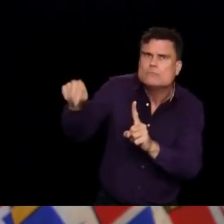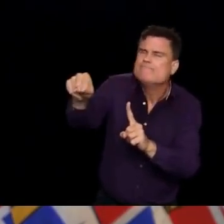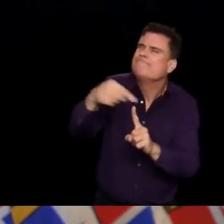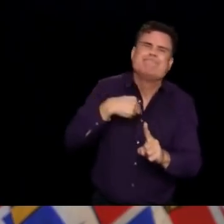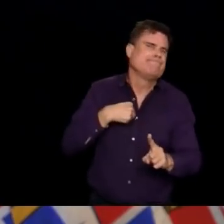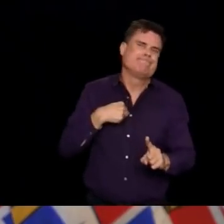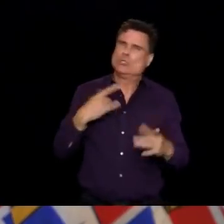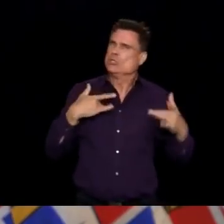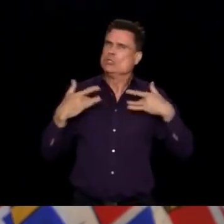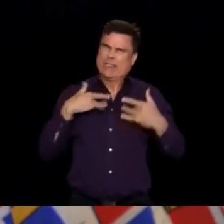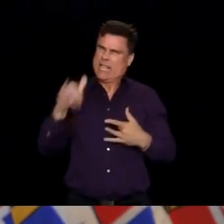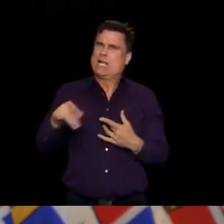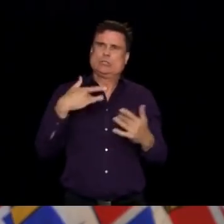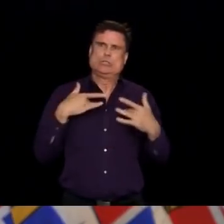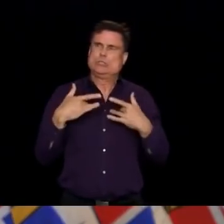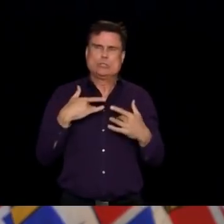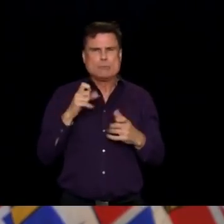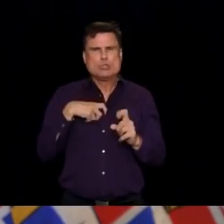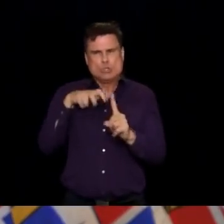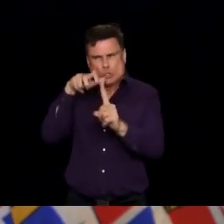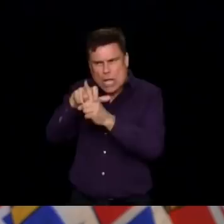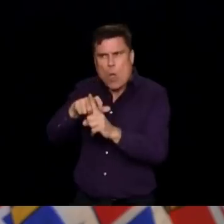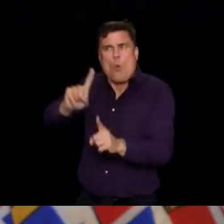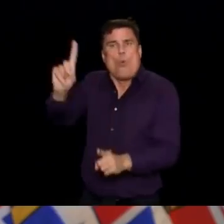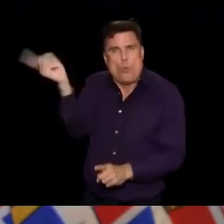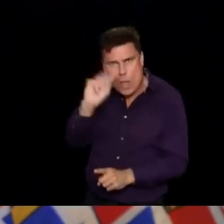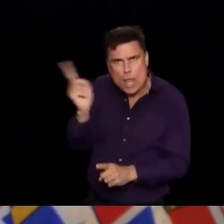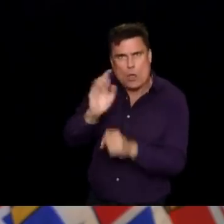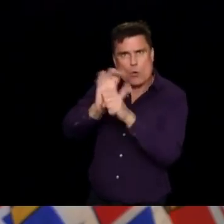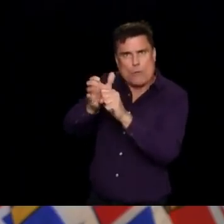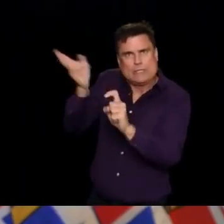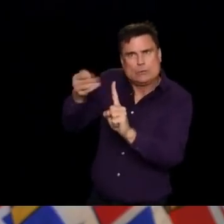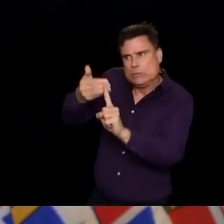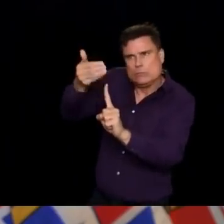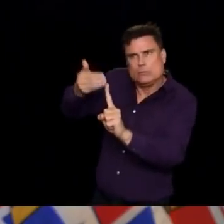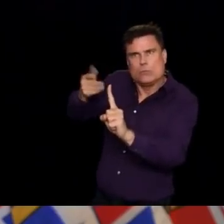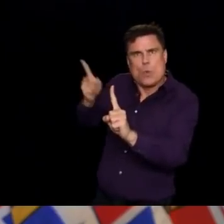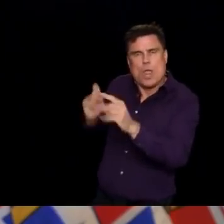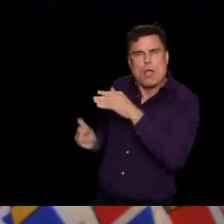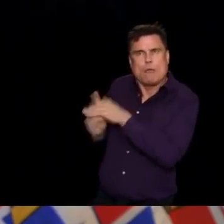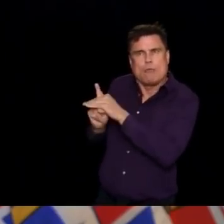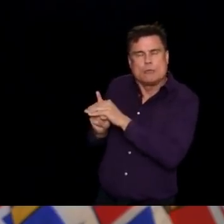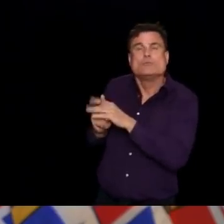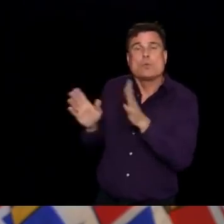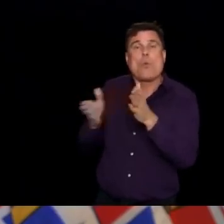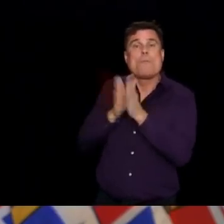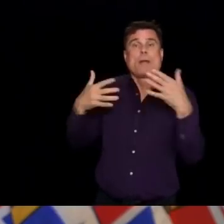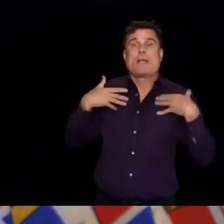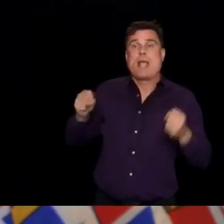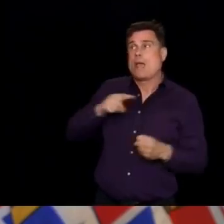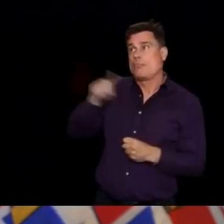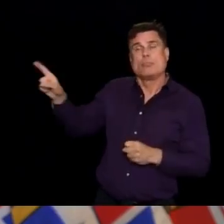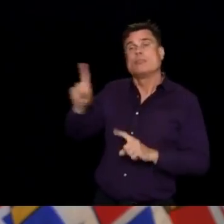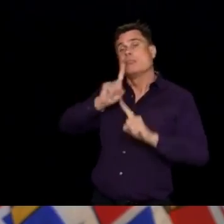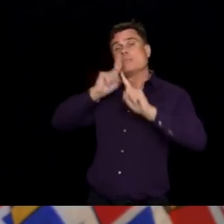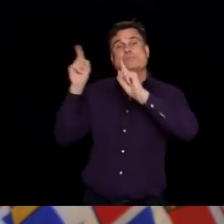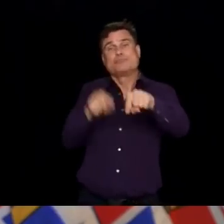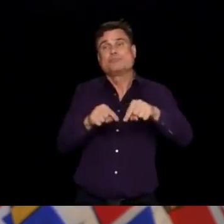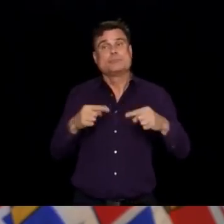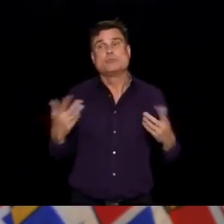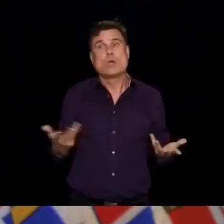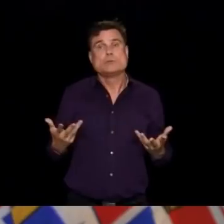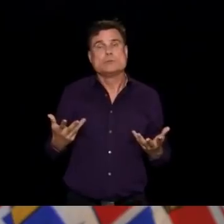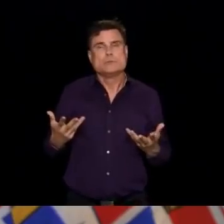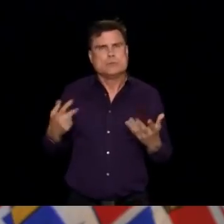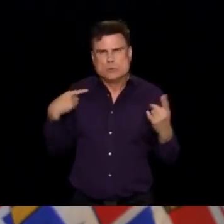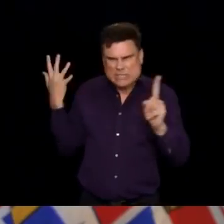from spreading very rapidly, very quickly, and we've been able to do that here. So, once they get to that point in the U.S.,